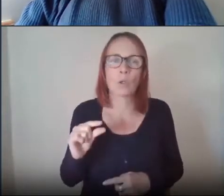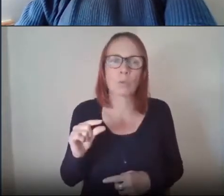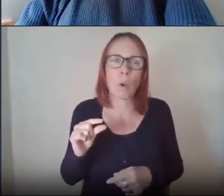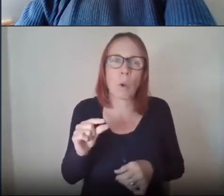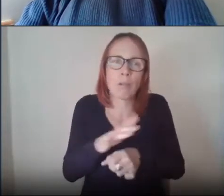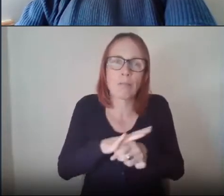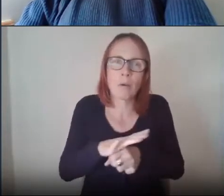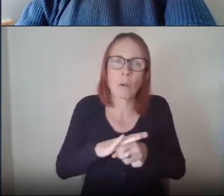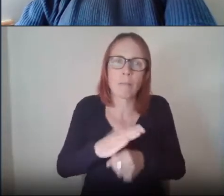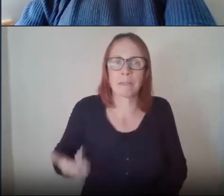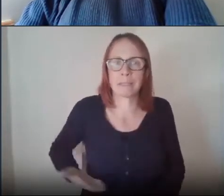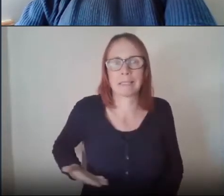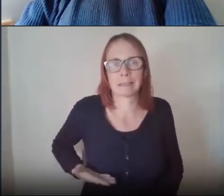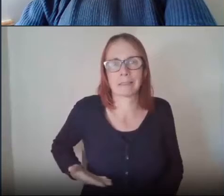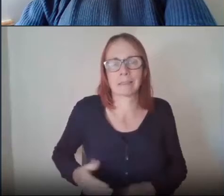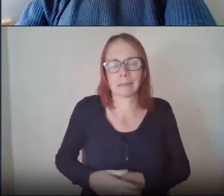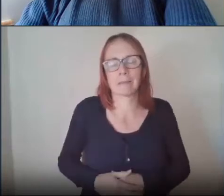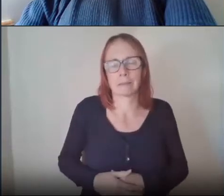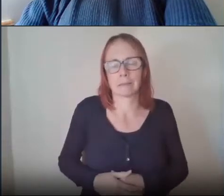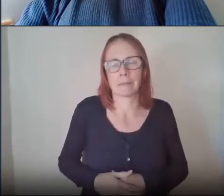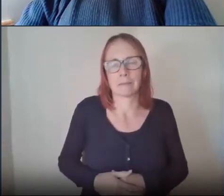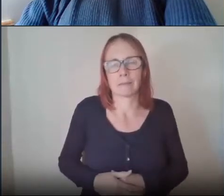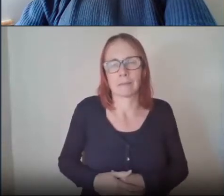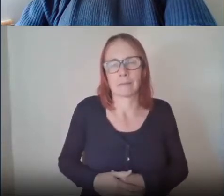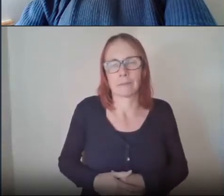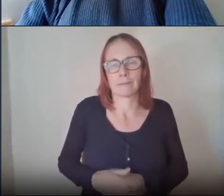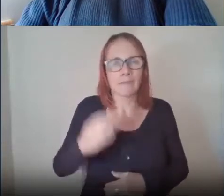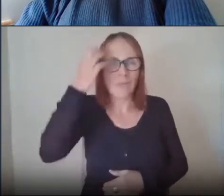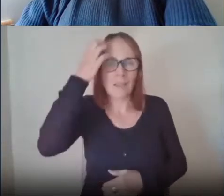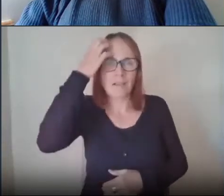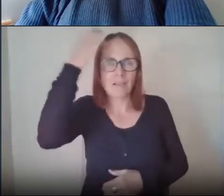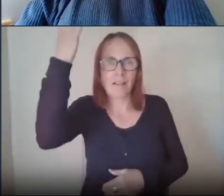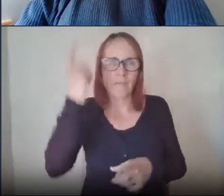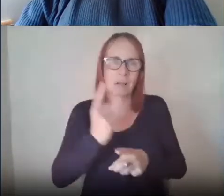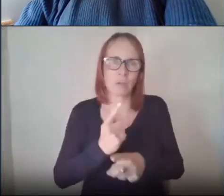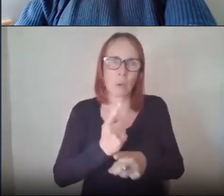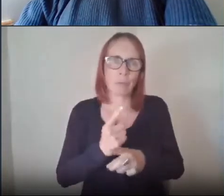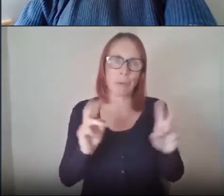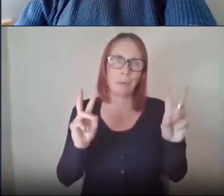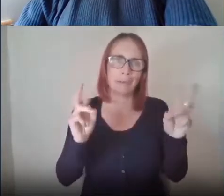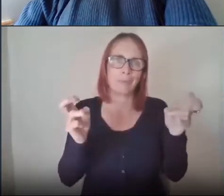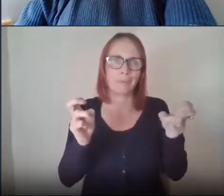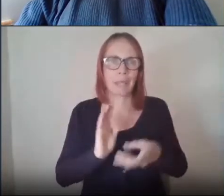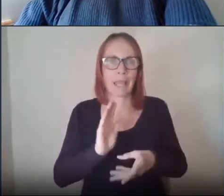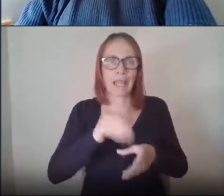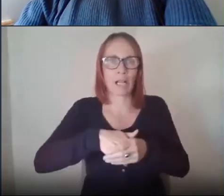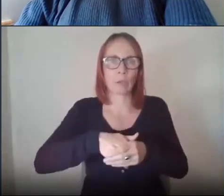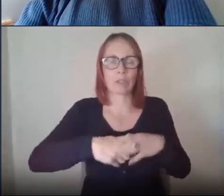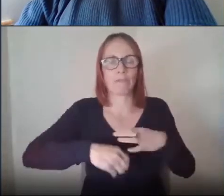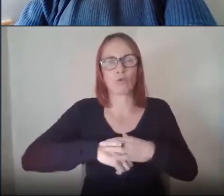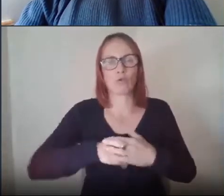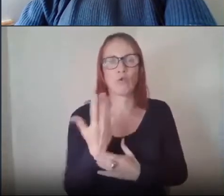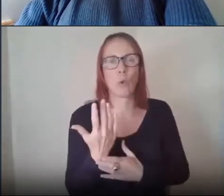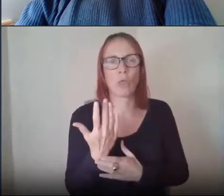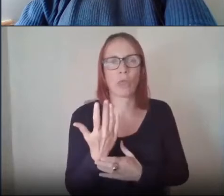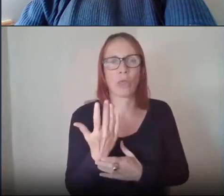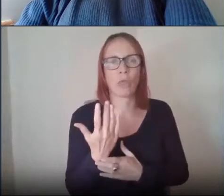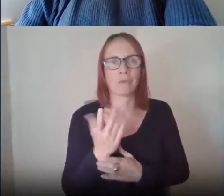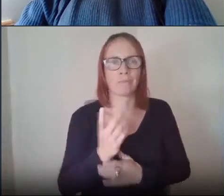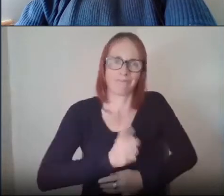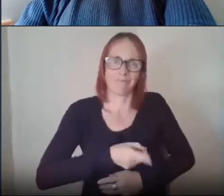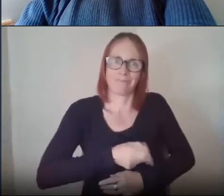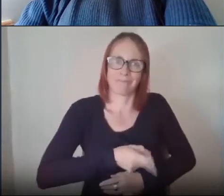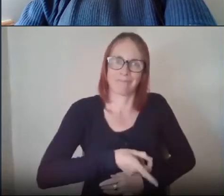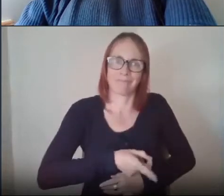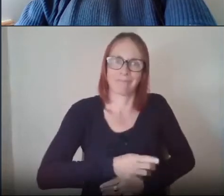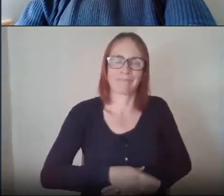when we talk about and government talks about inclusive growth that's really the kind of growth we need to see gone